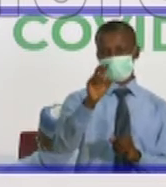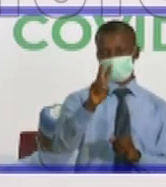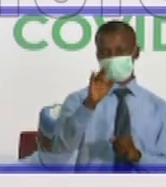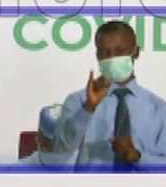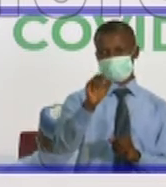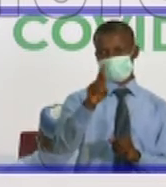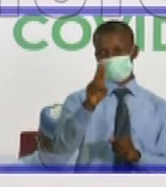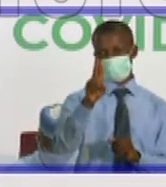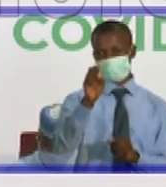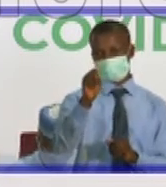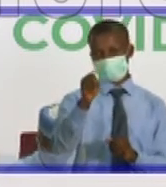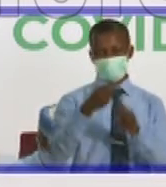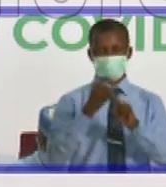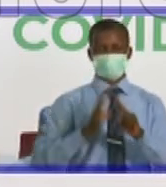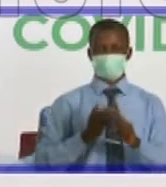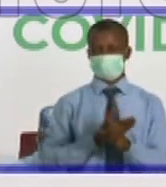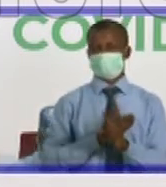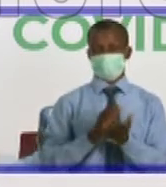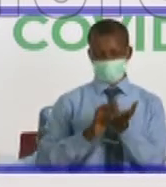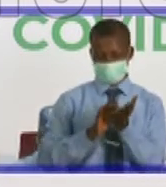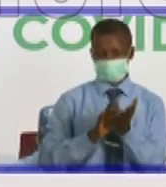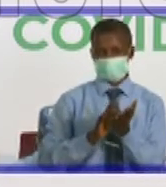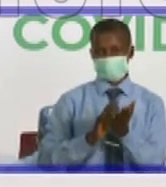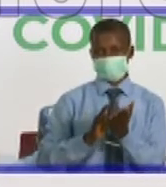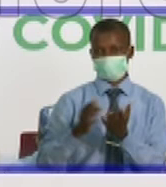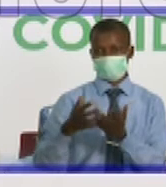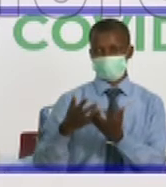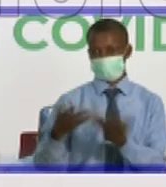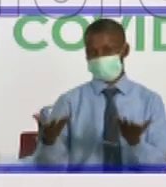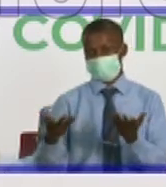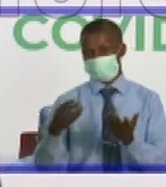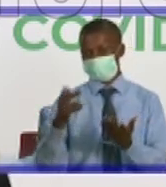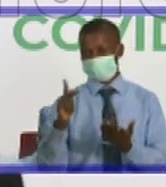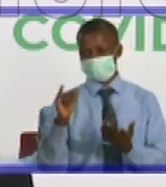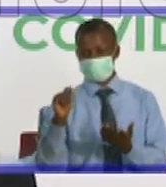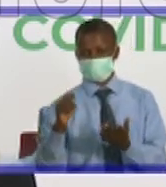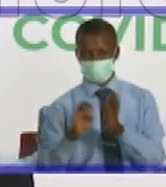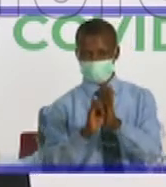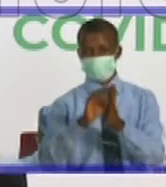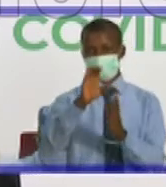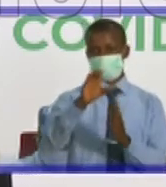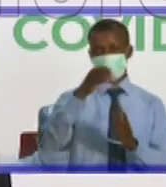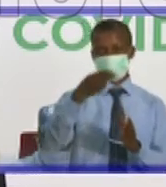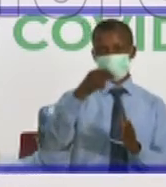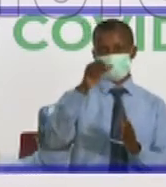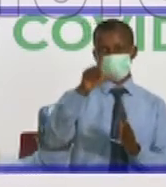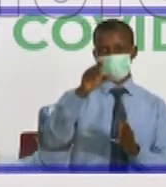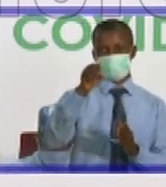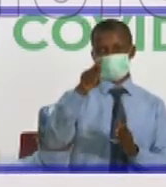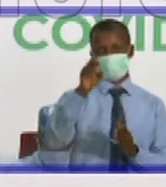Like the Honorable Minister just said, the trials for chloroquine and hydroxychloroquine will go on,